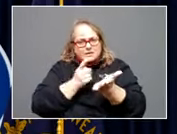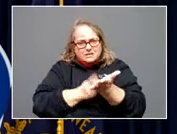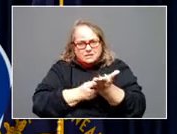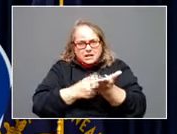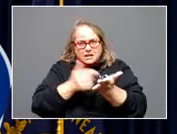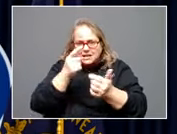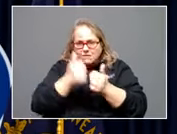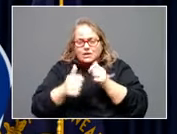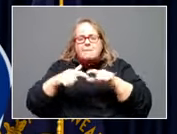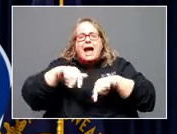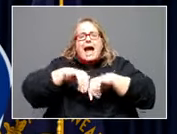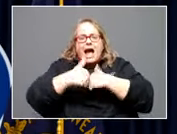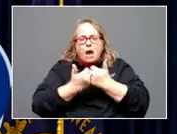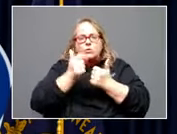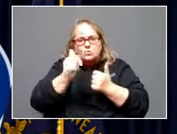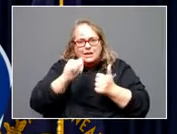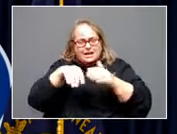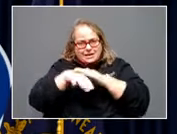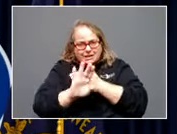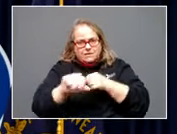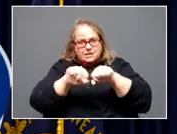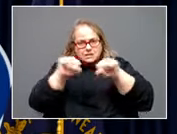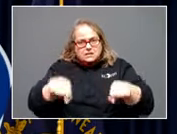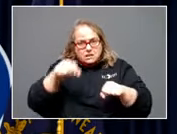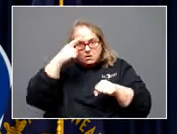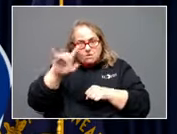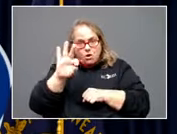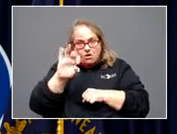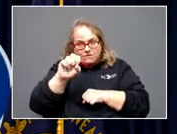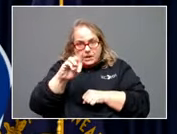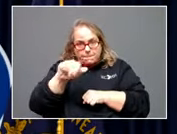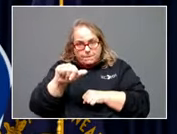that you can get in the system for FEMA. So can we put up that slide?